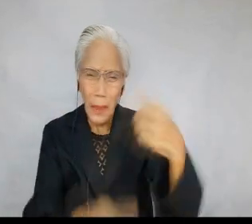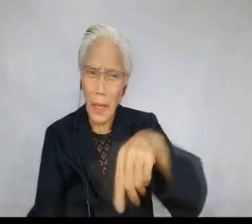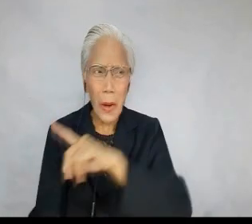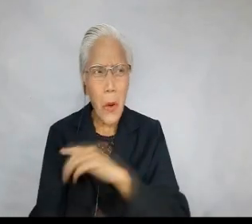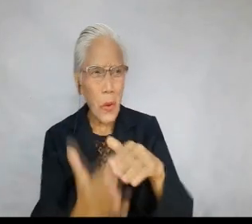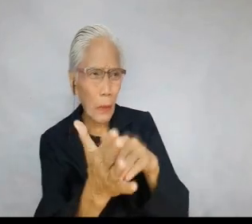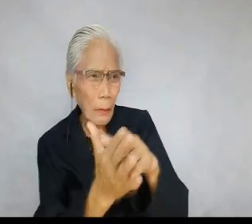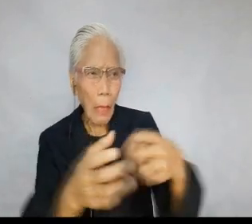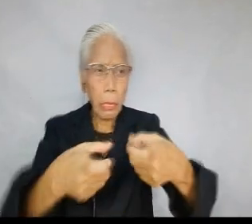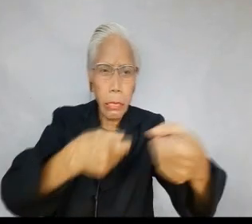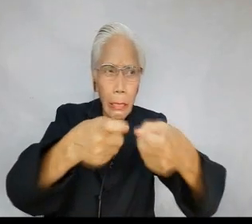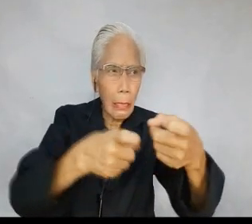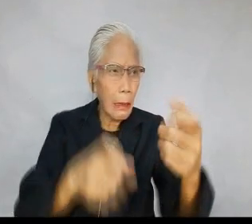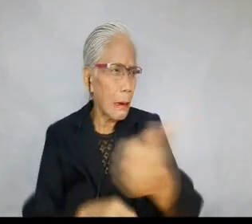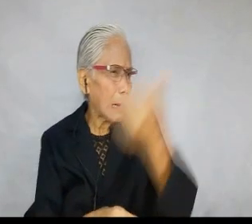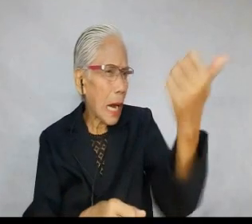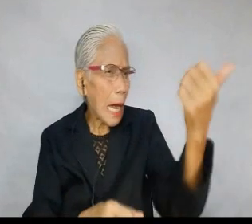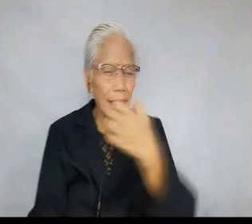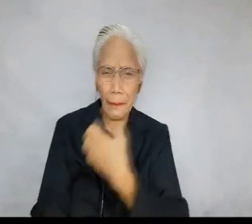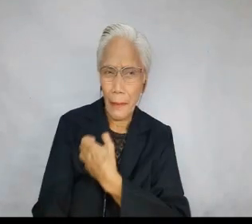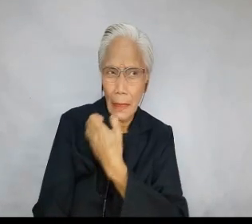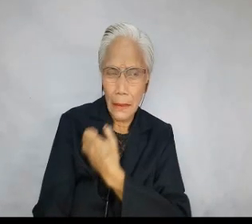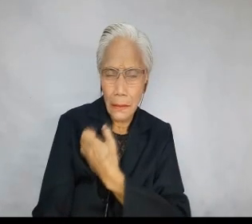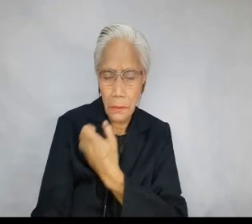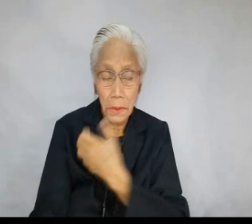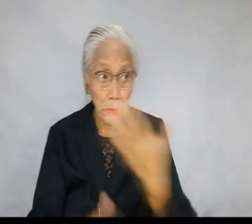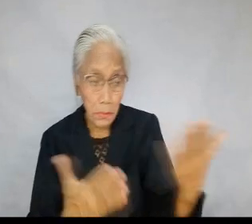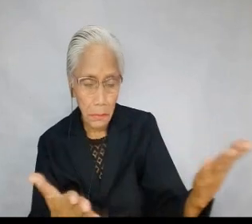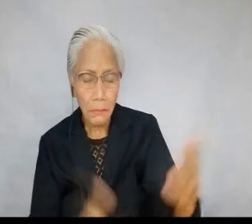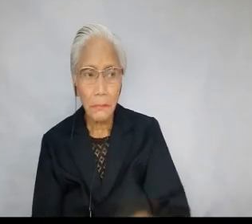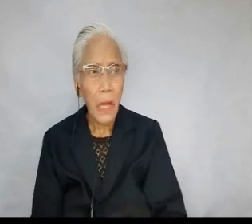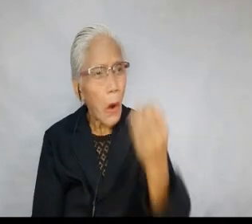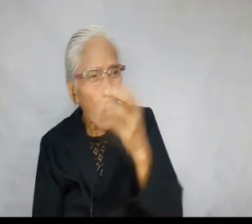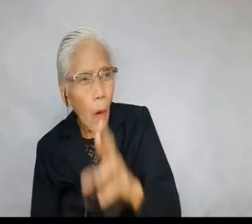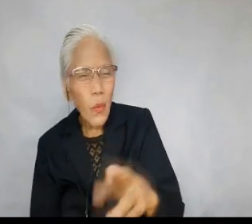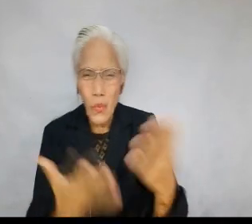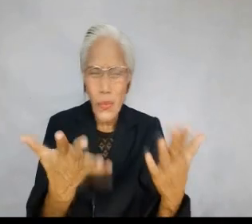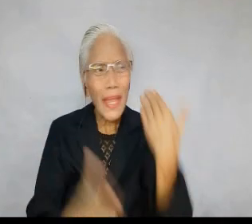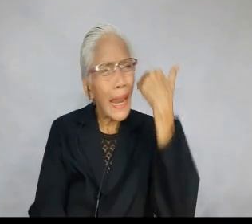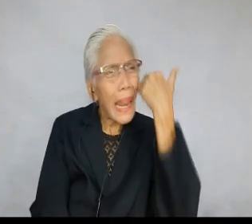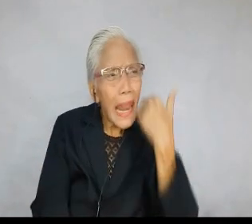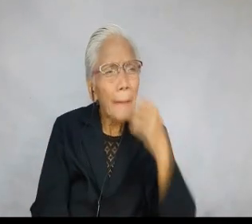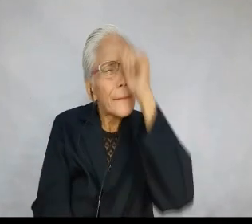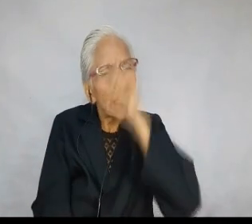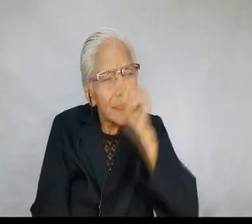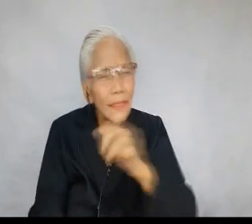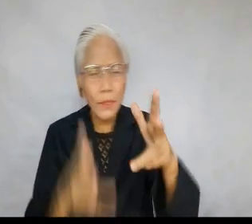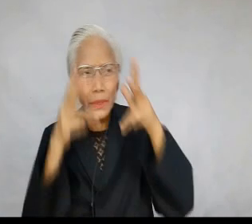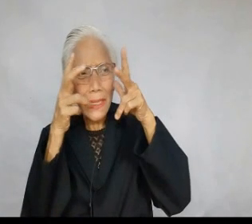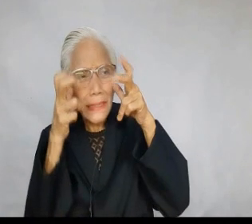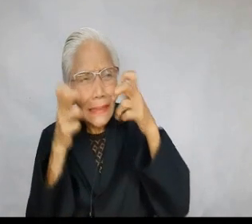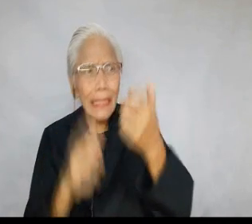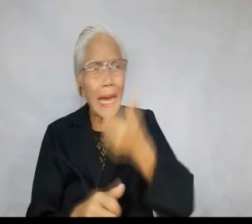instill good discipline on others. 20. It may be that our weakness is in being manipulative of other people's emotions to win them to our side.